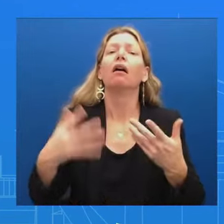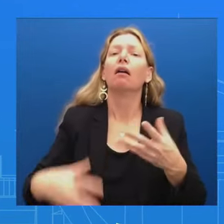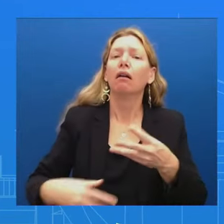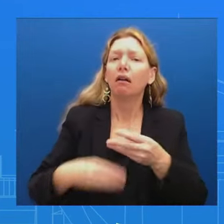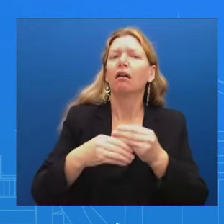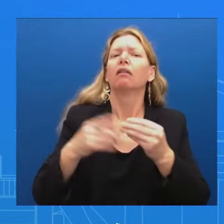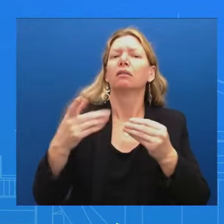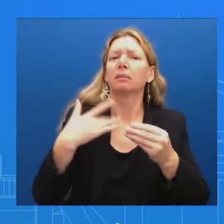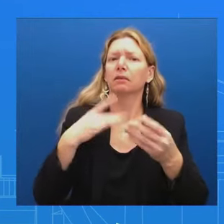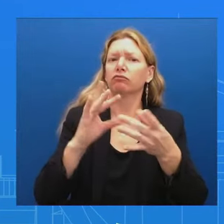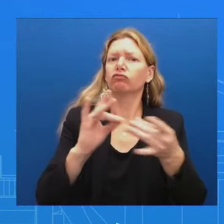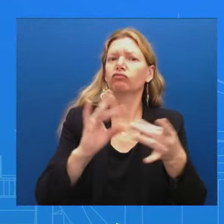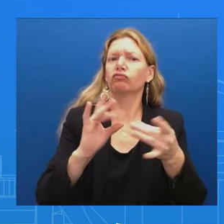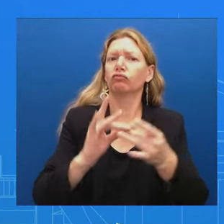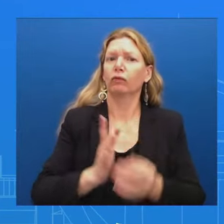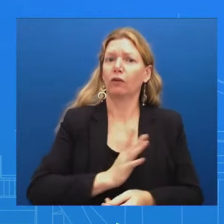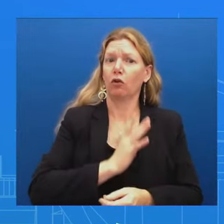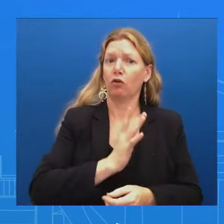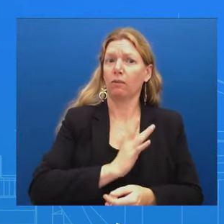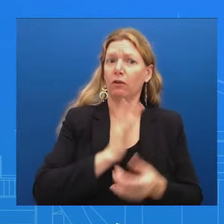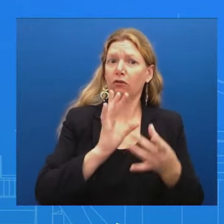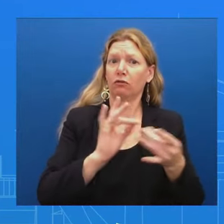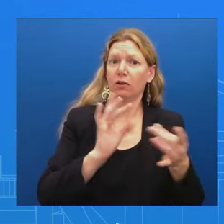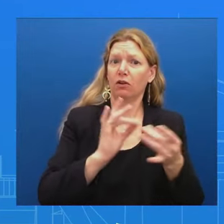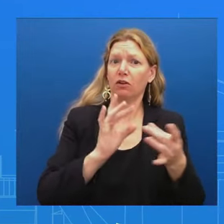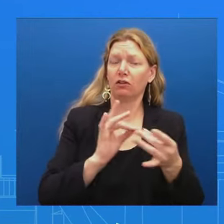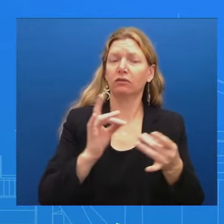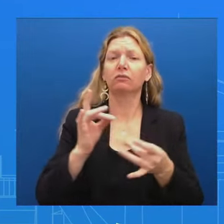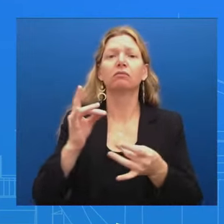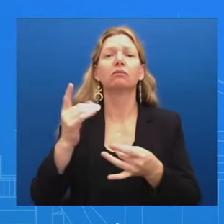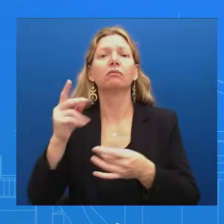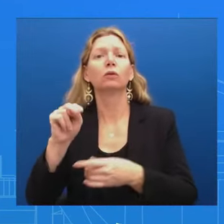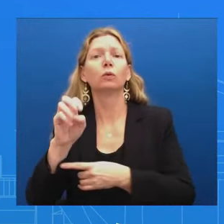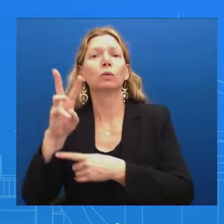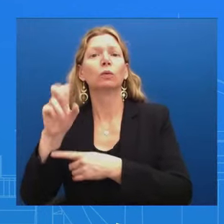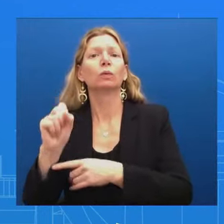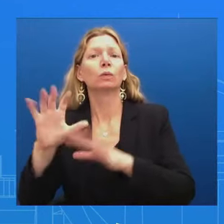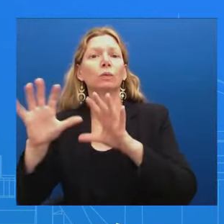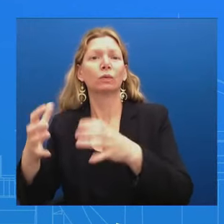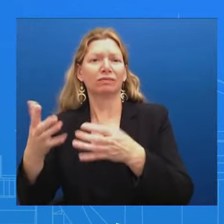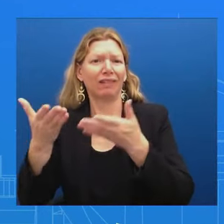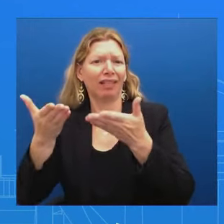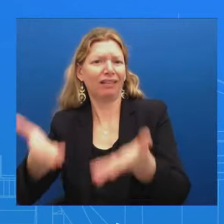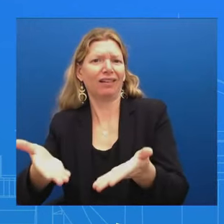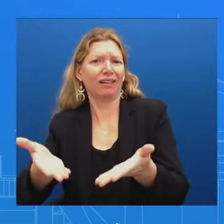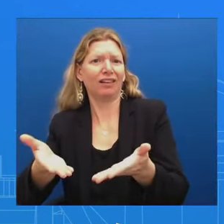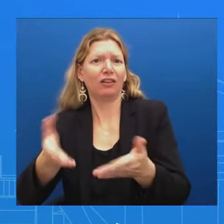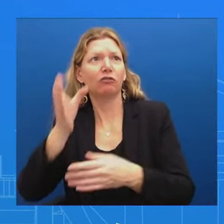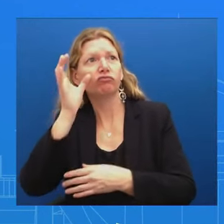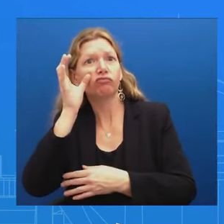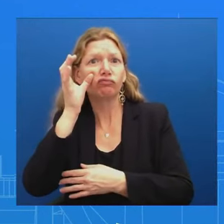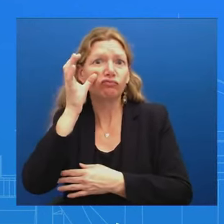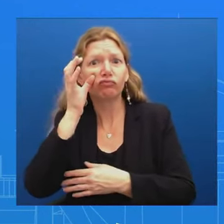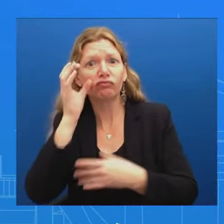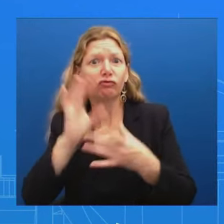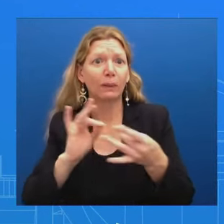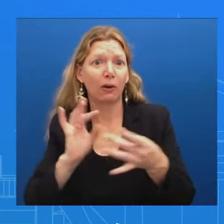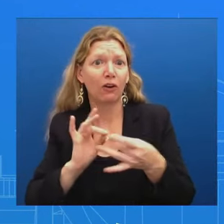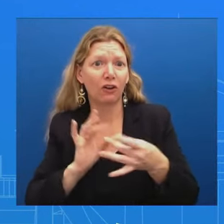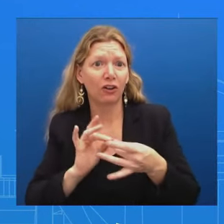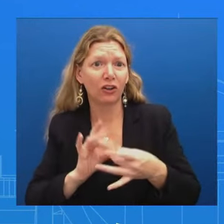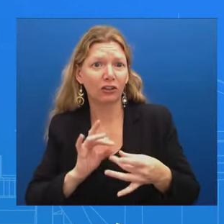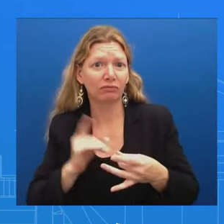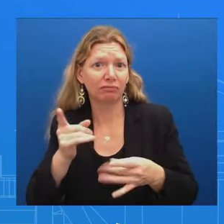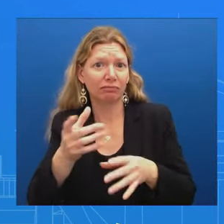pool is in there and they are listening to the remarks And get to hear directly what the President says So I think that's also very important I don't want to